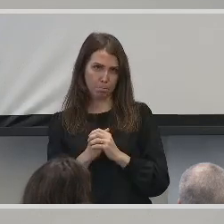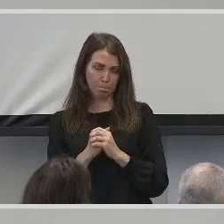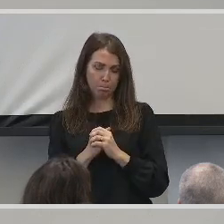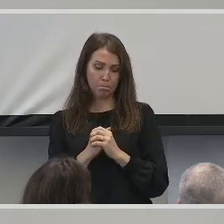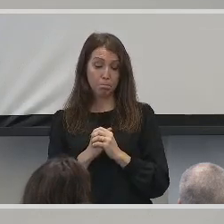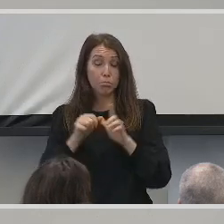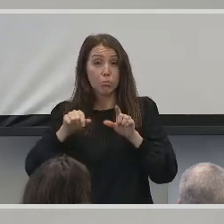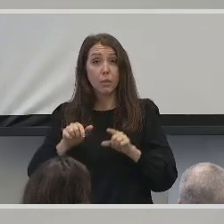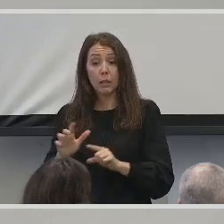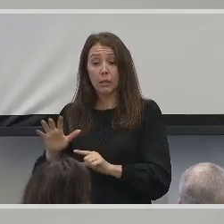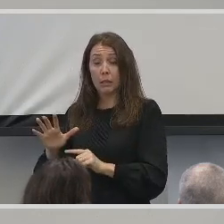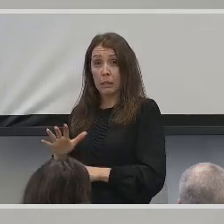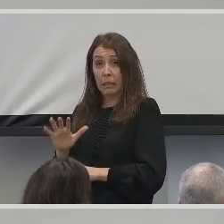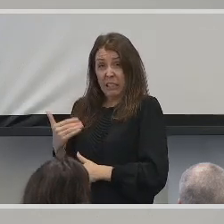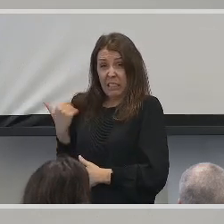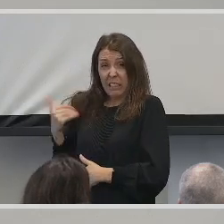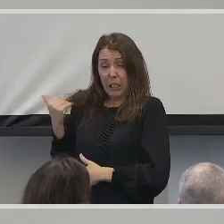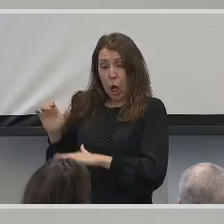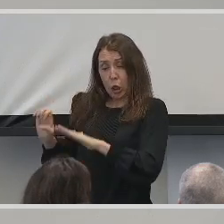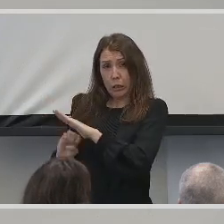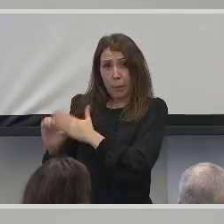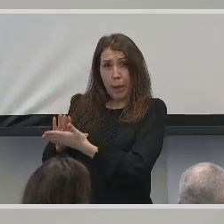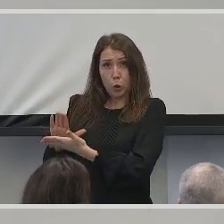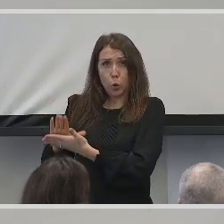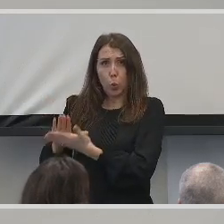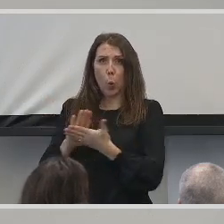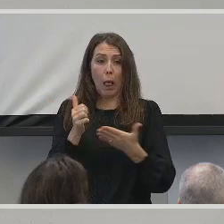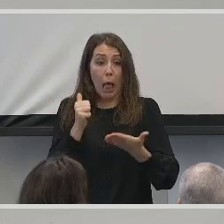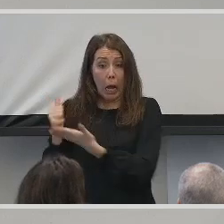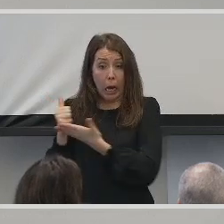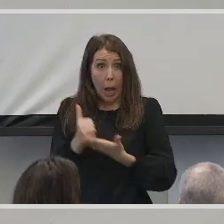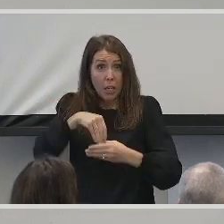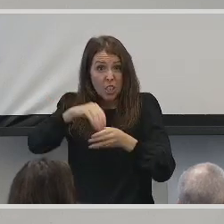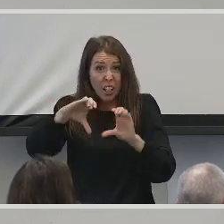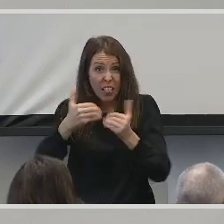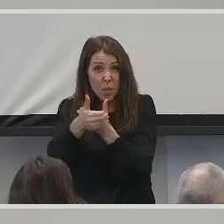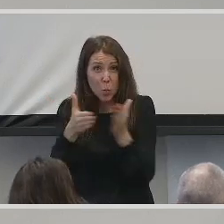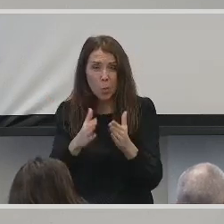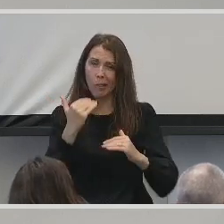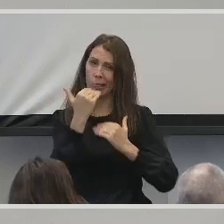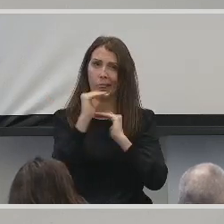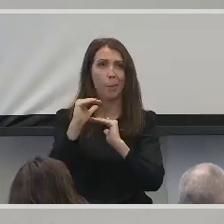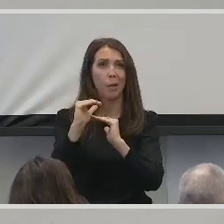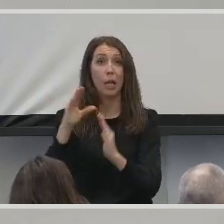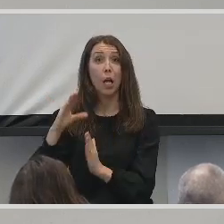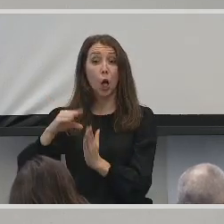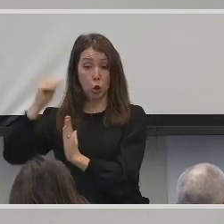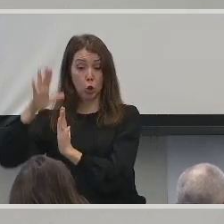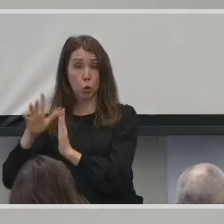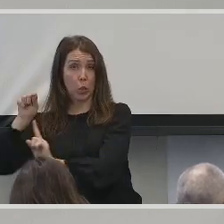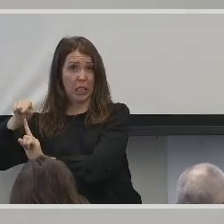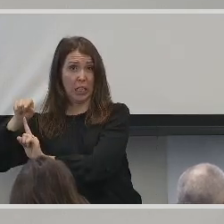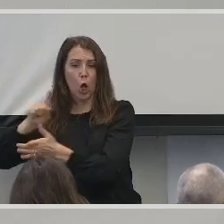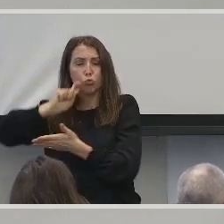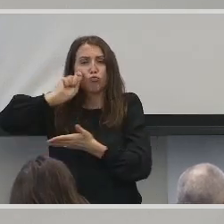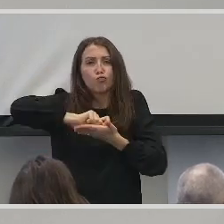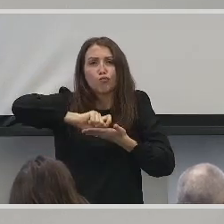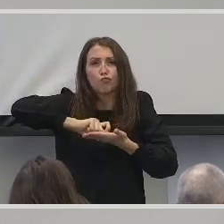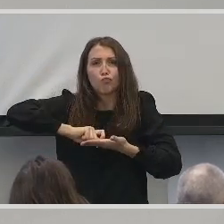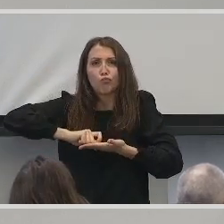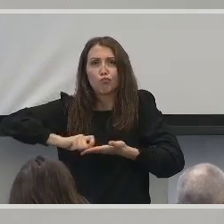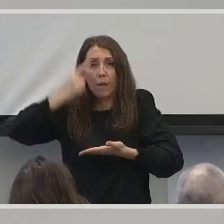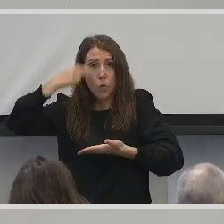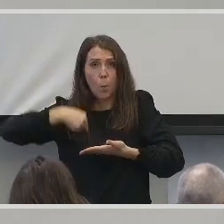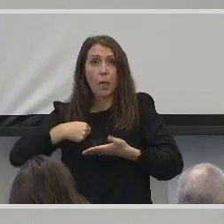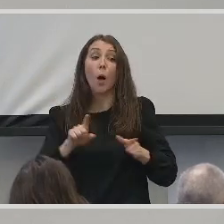Throughout my early school years, my accommodations were limited. I had a student note-taker in some classes and received one-to-one